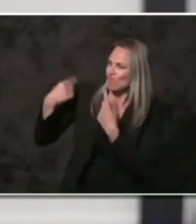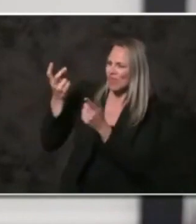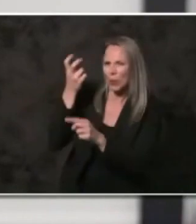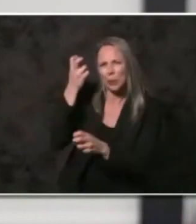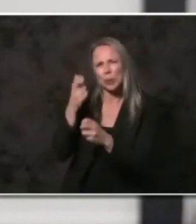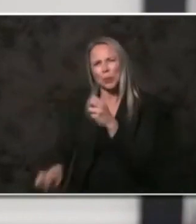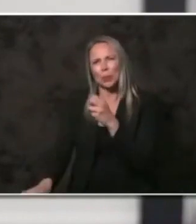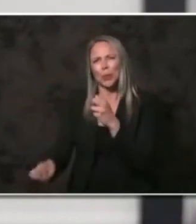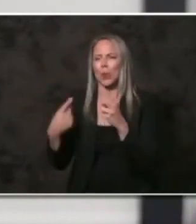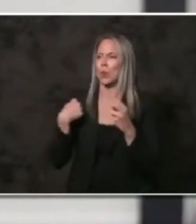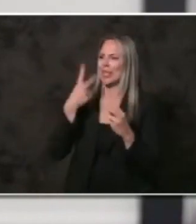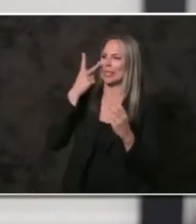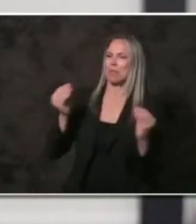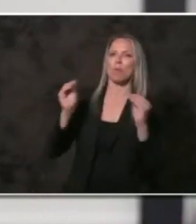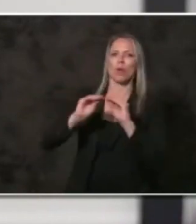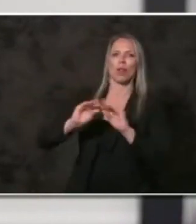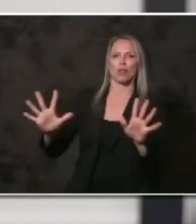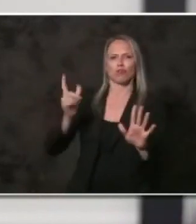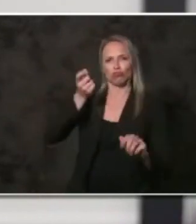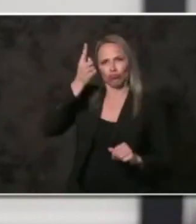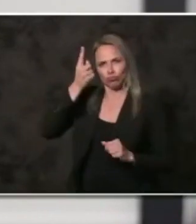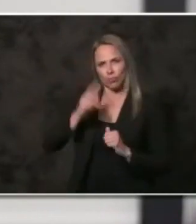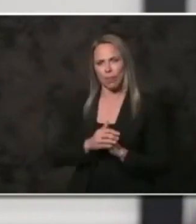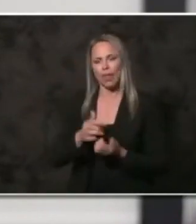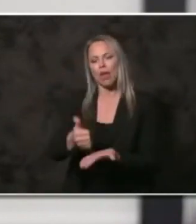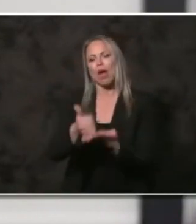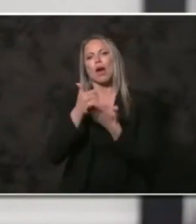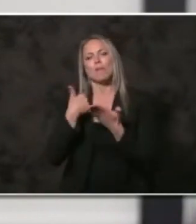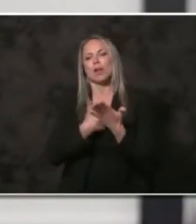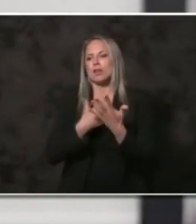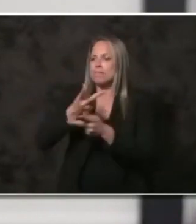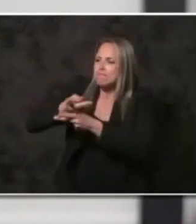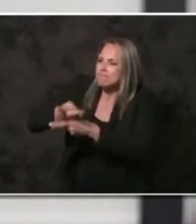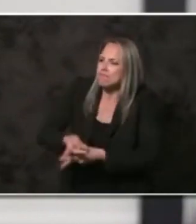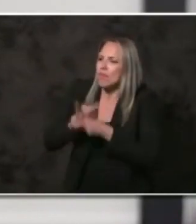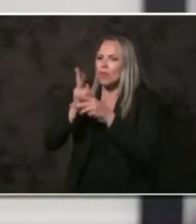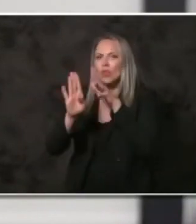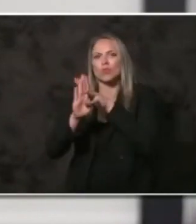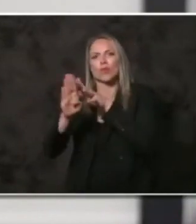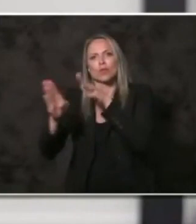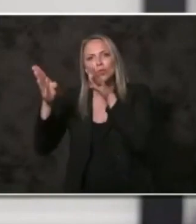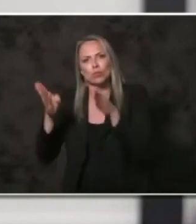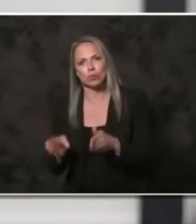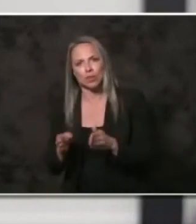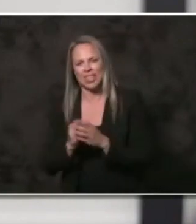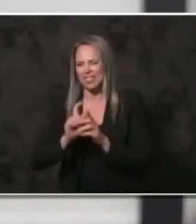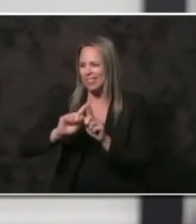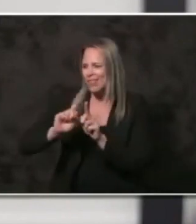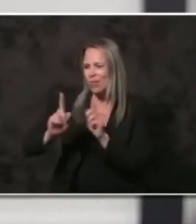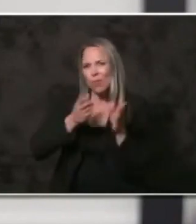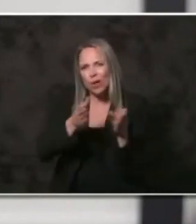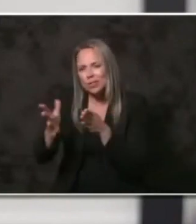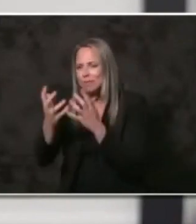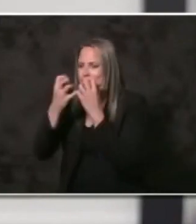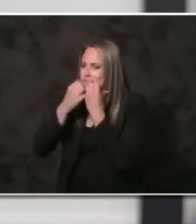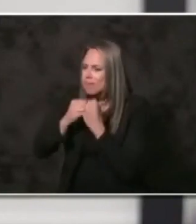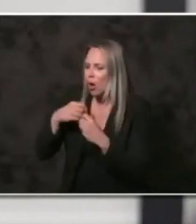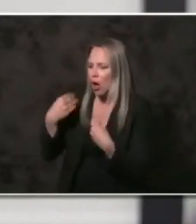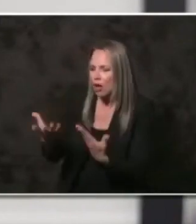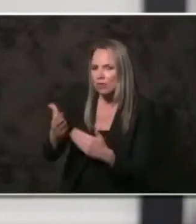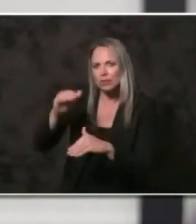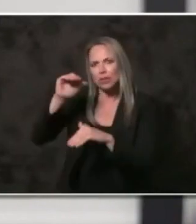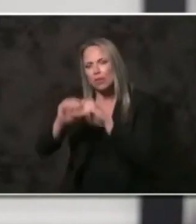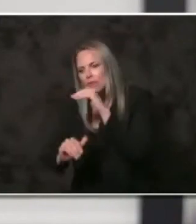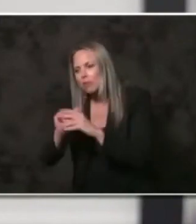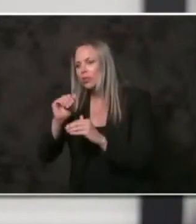many have traveled. Help us to care for the sojourner in meaningful ways, offering comfort,